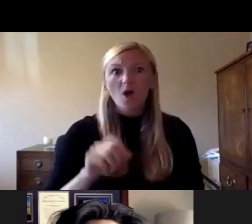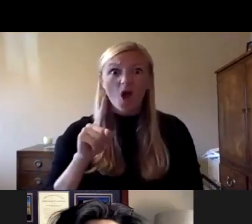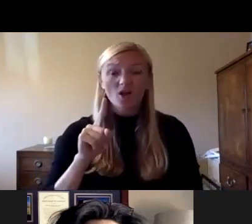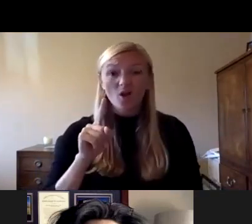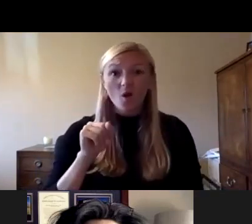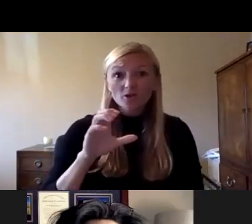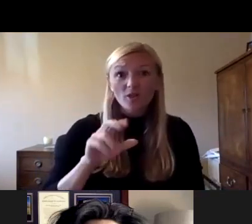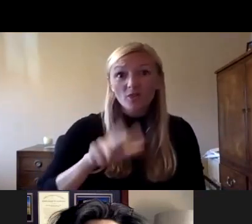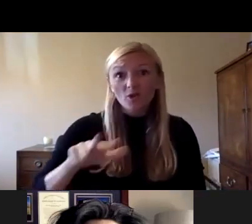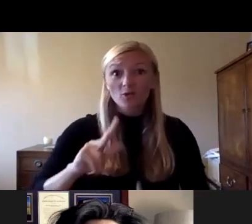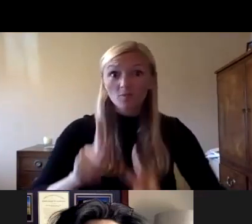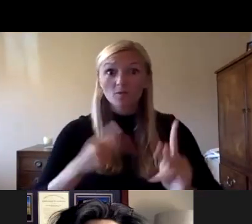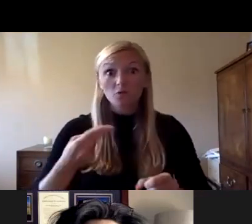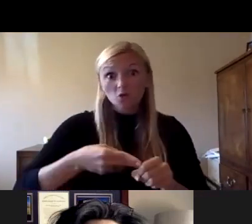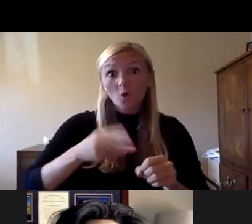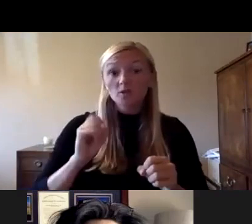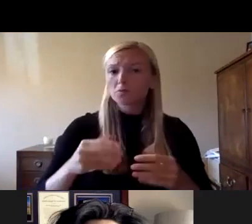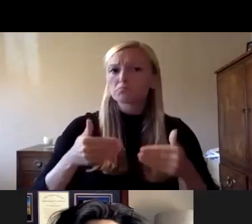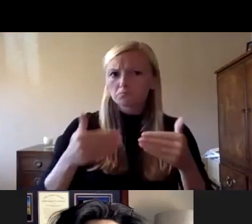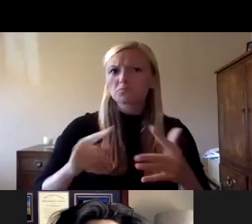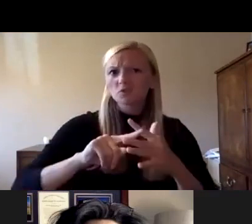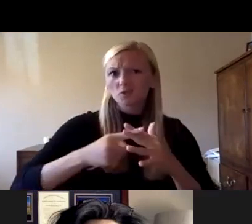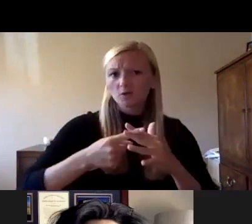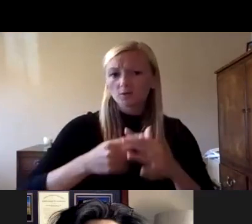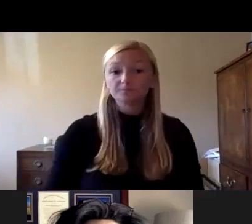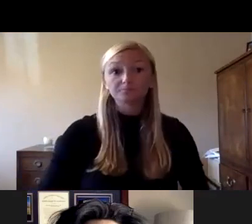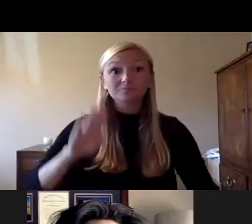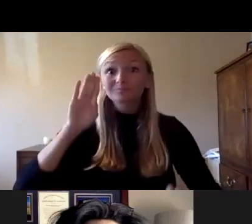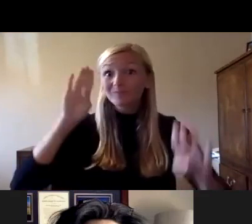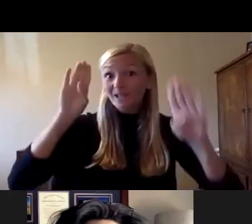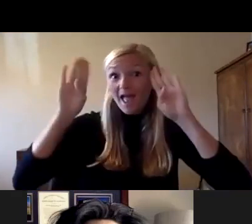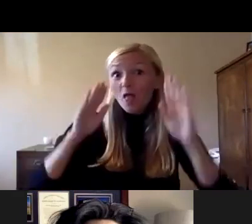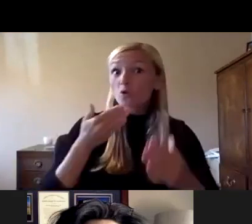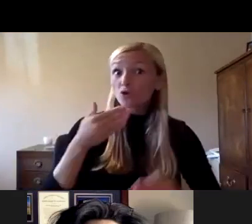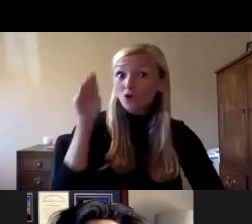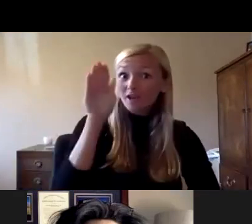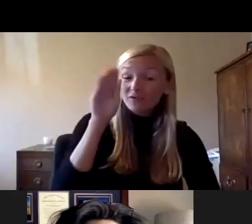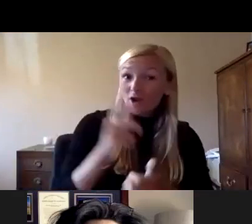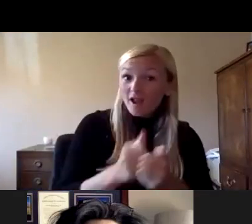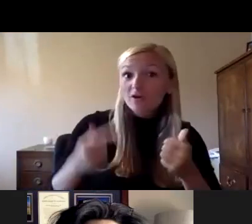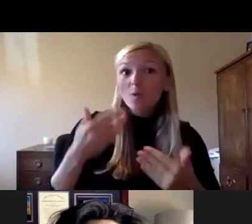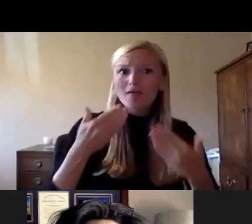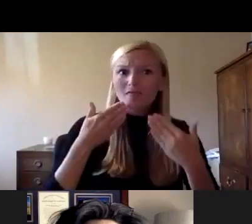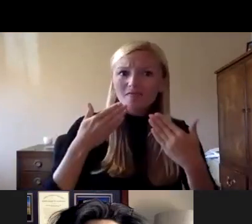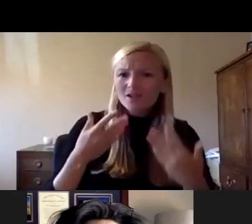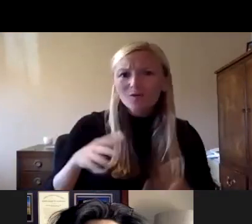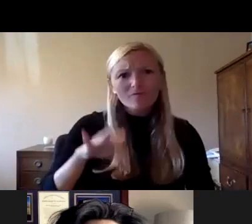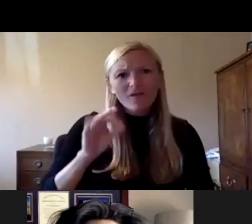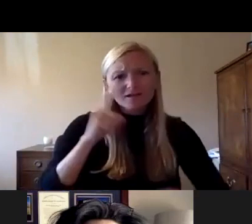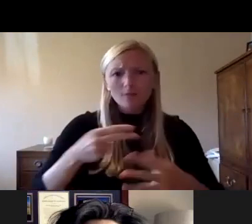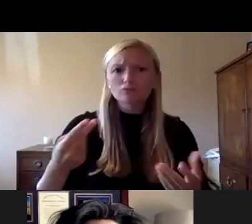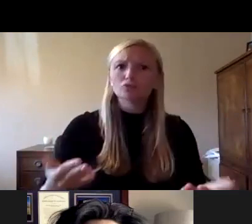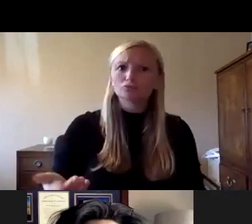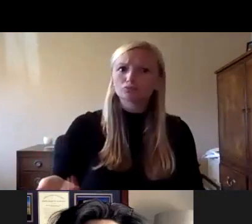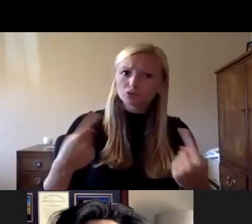okay well hello and good afternoon everyone thank you for finding time to join us today